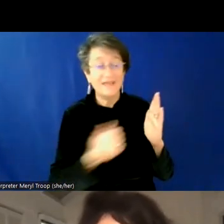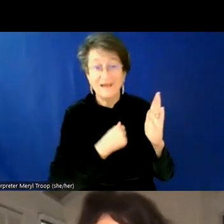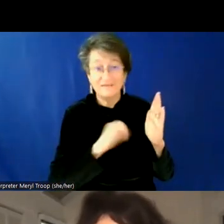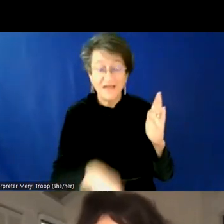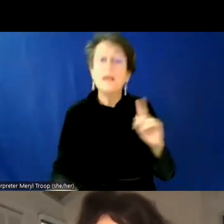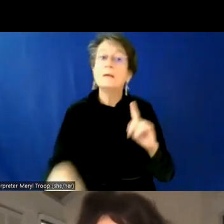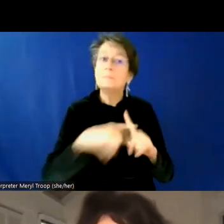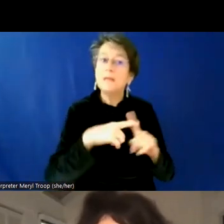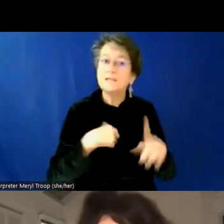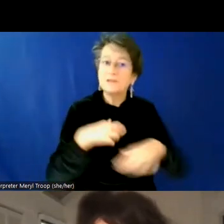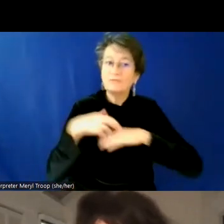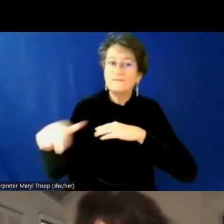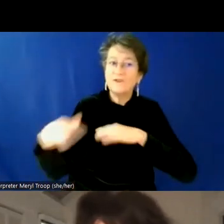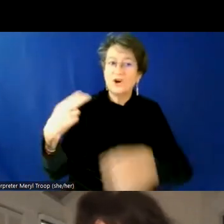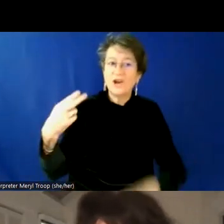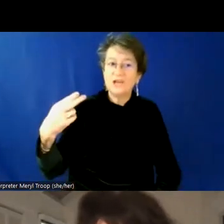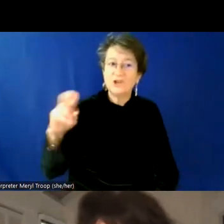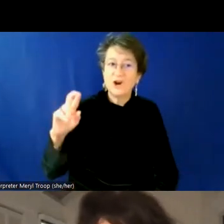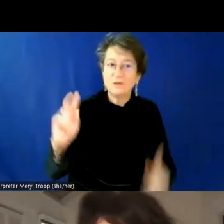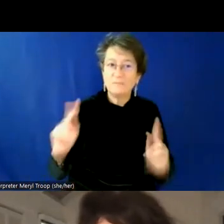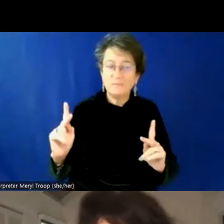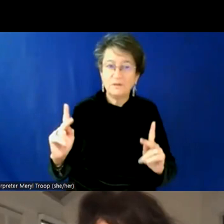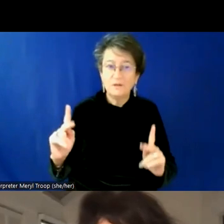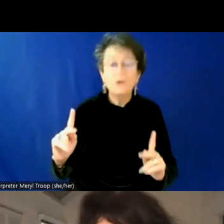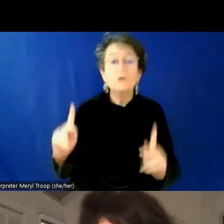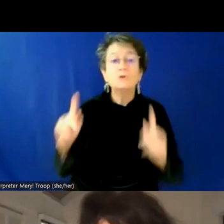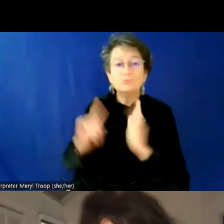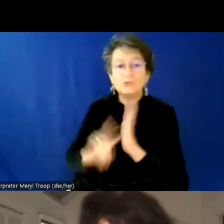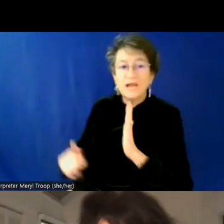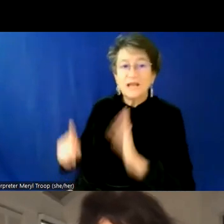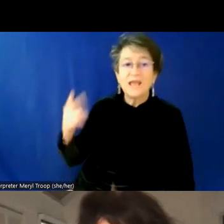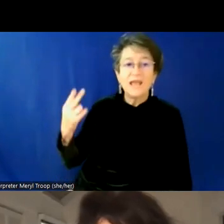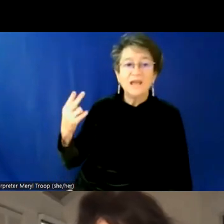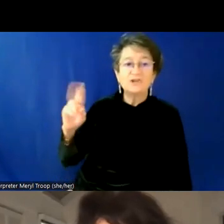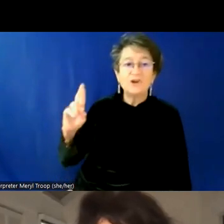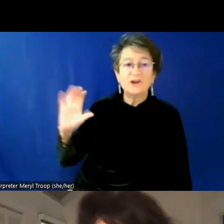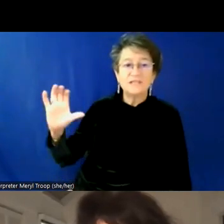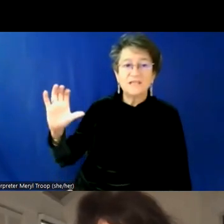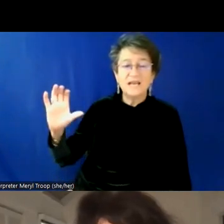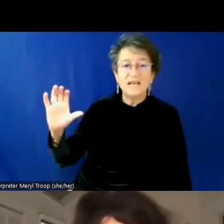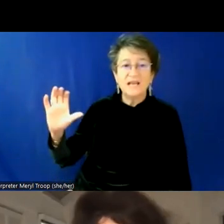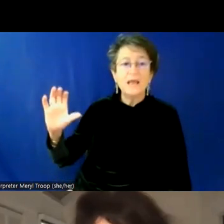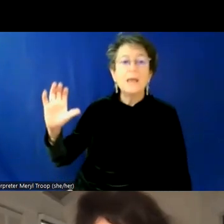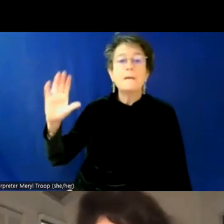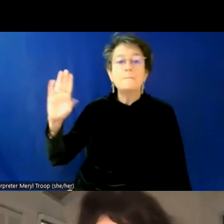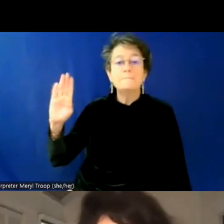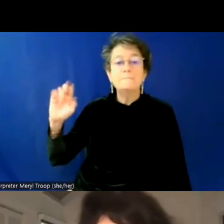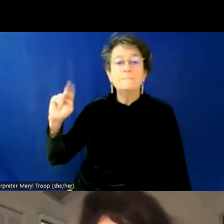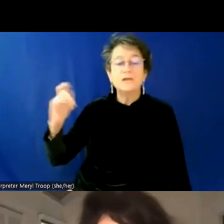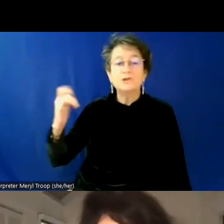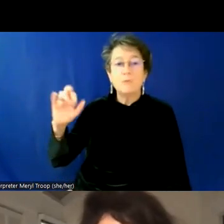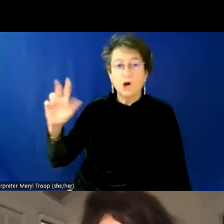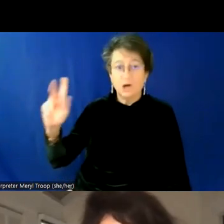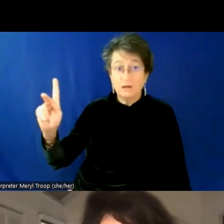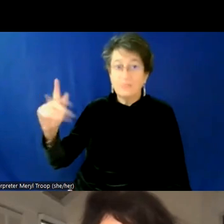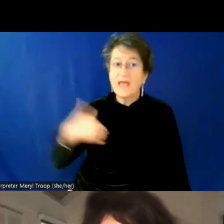folks to, um, to HRC's CEI benchmark survey. I think they have a great punch list if that's what you're looking